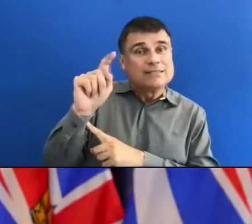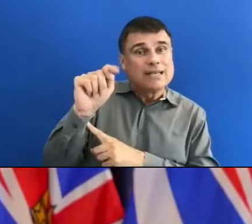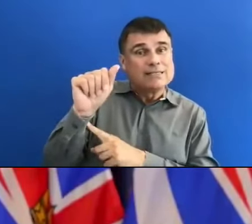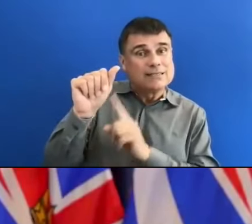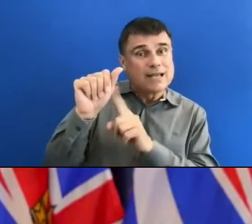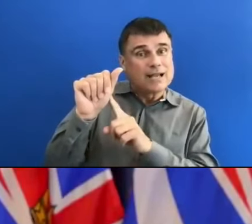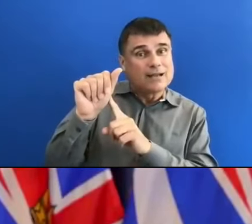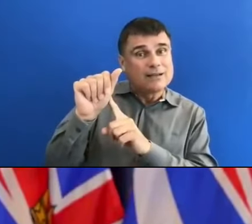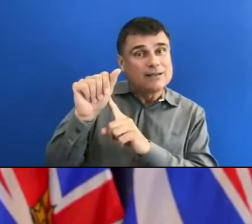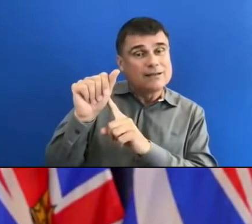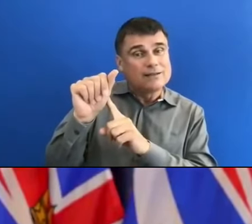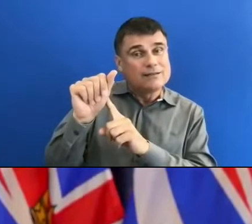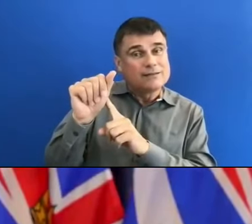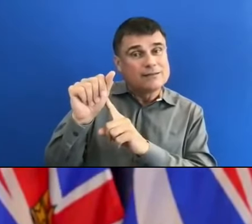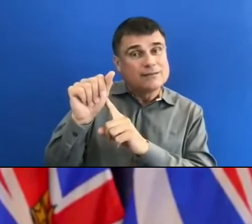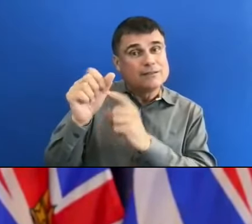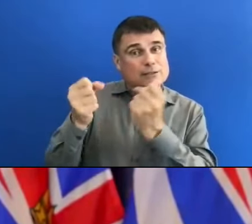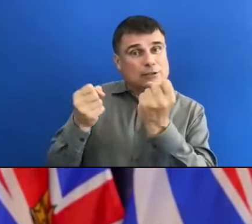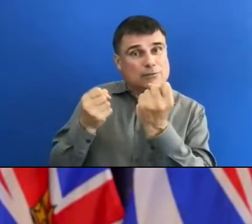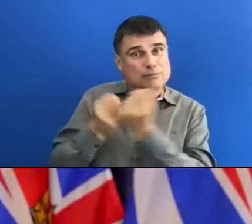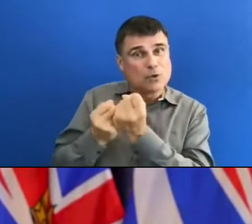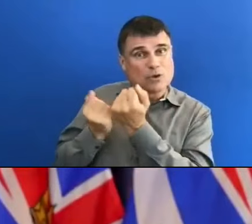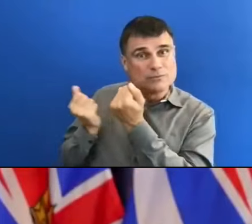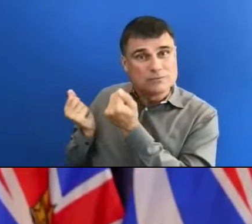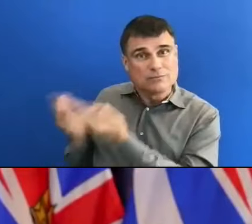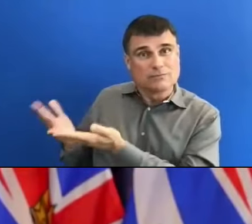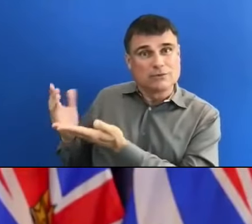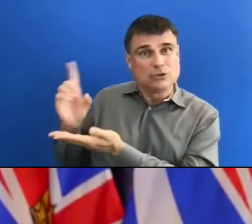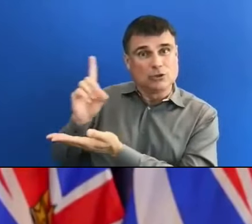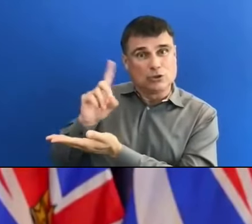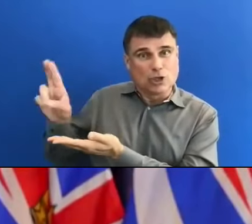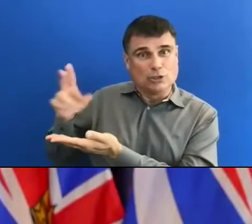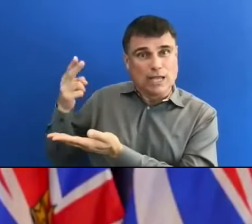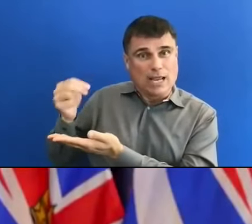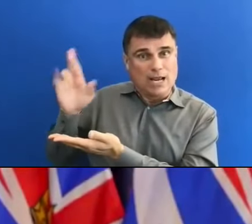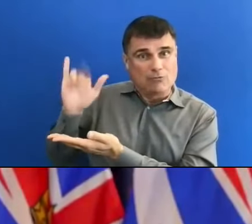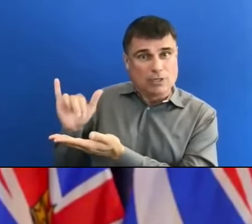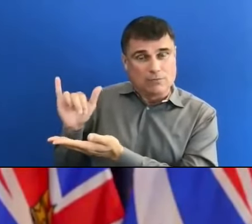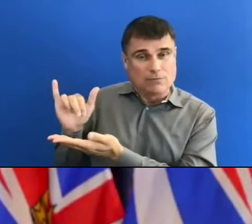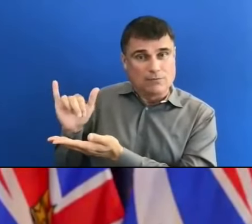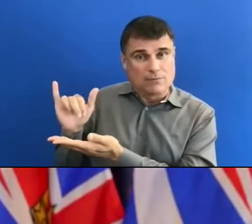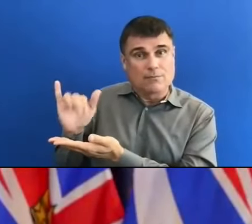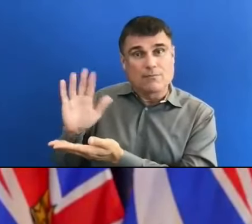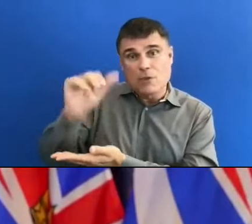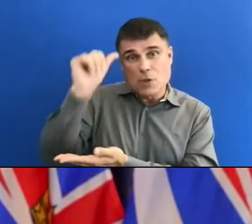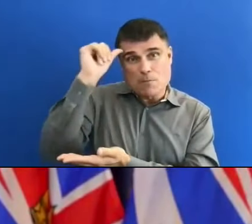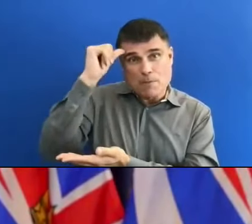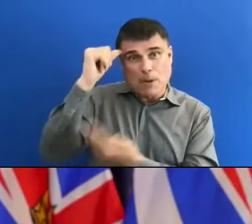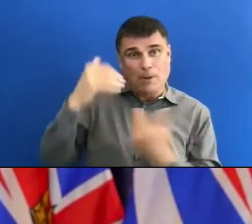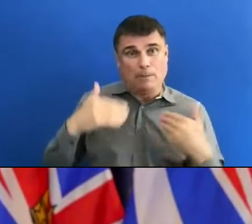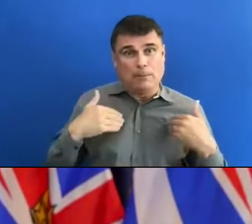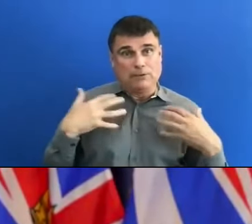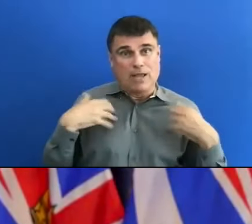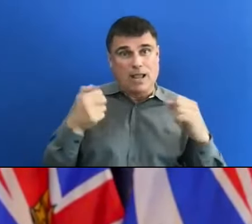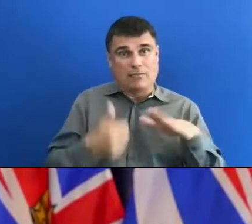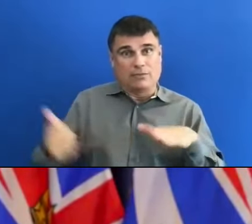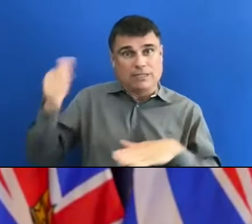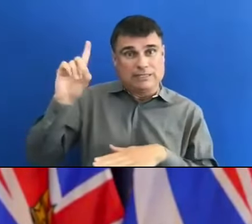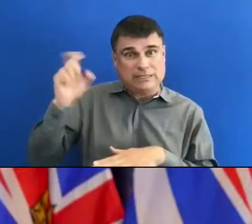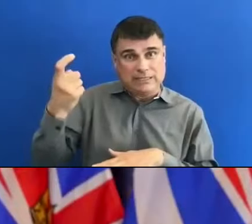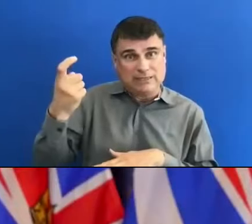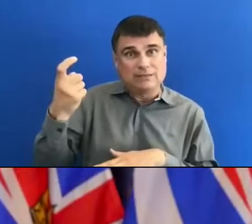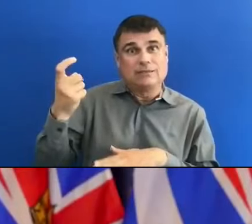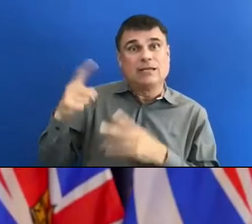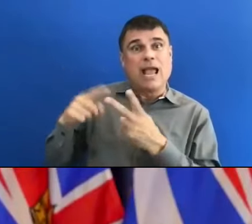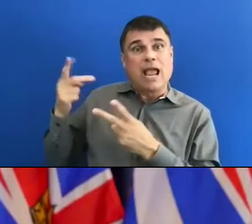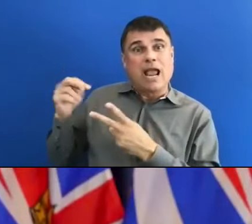fatalities, which was our objective when doctor Henry and Minister Dix first briefed me back in January of last year, our objective was